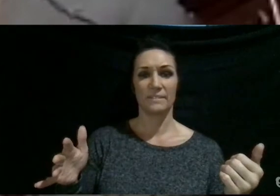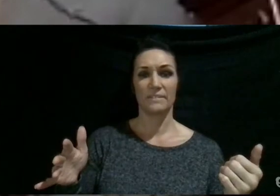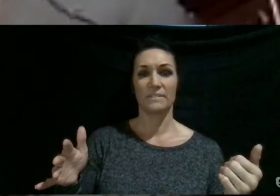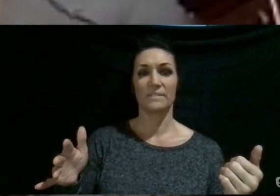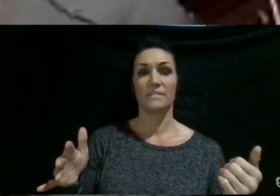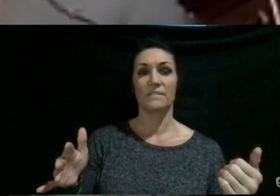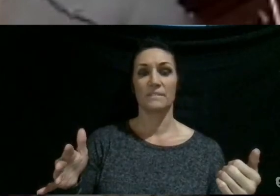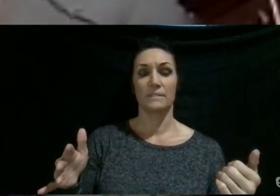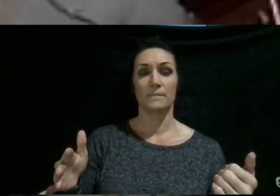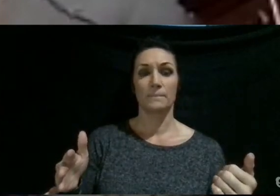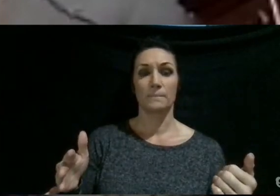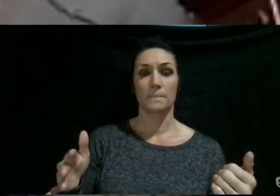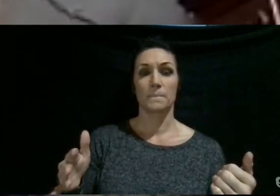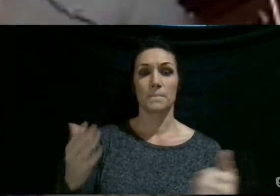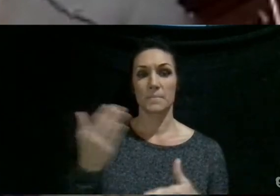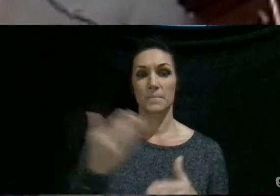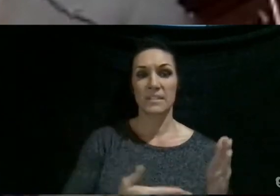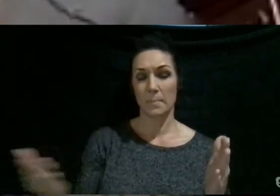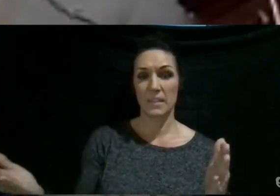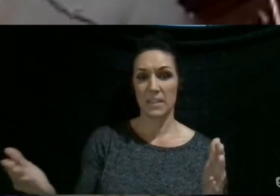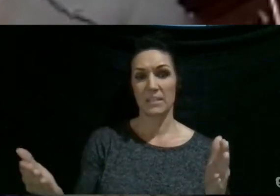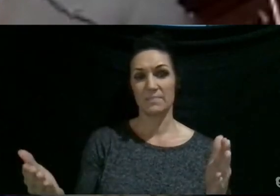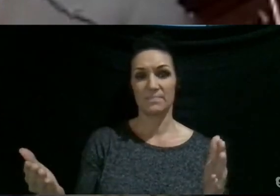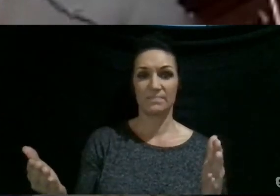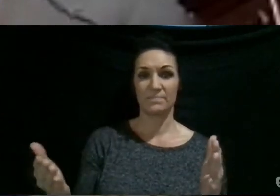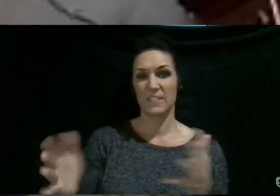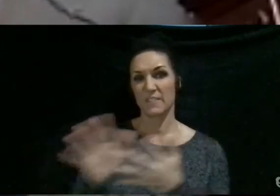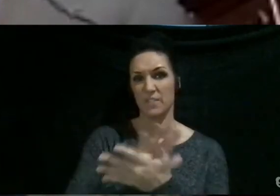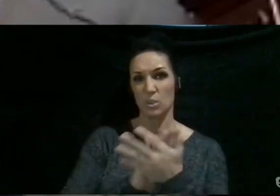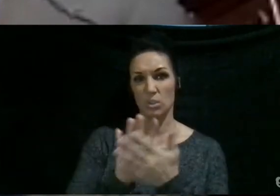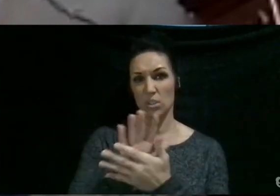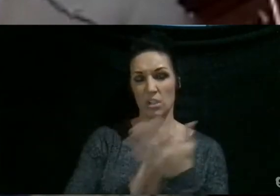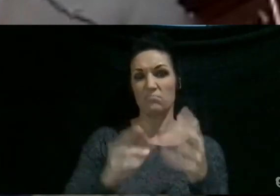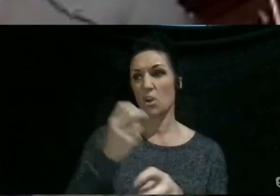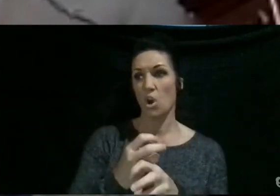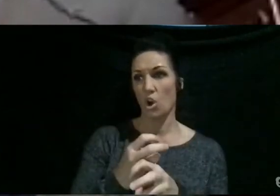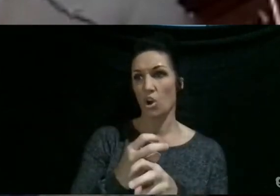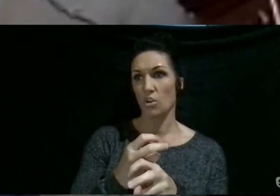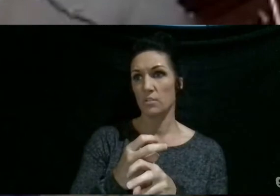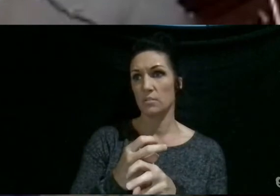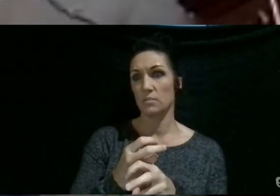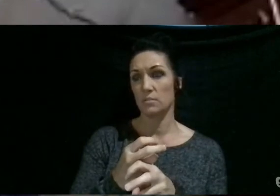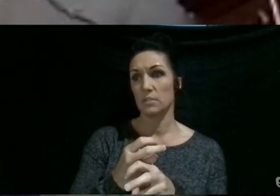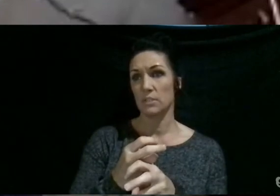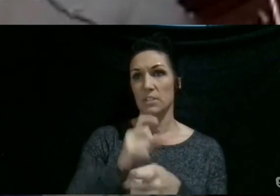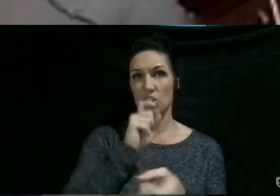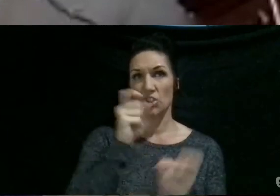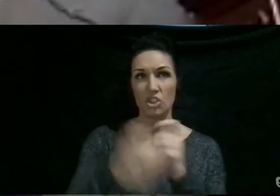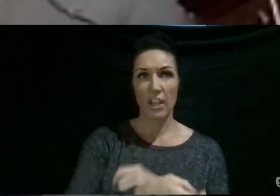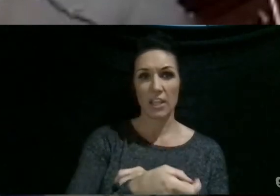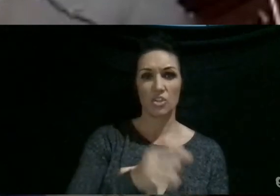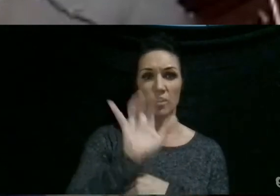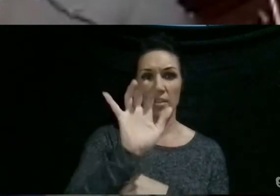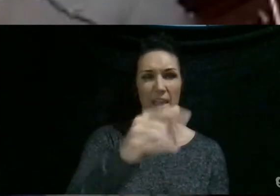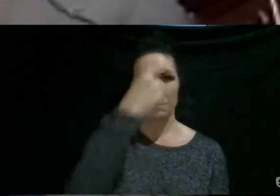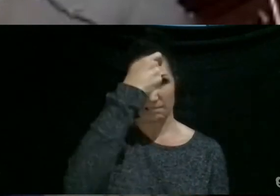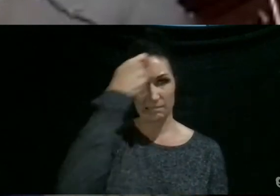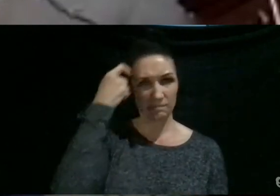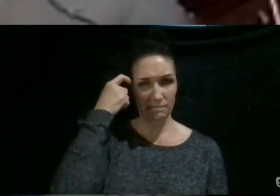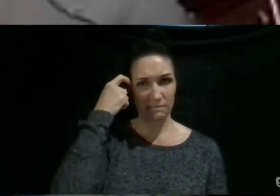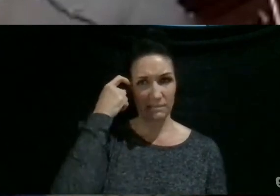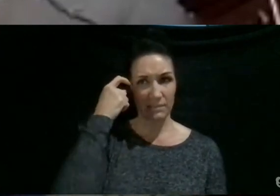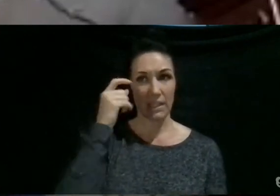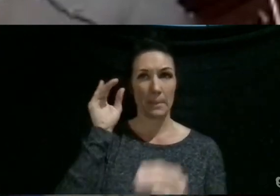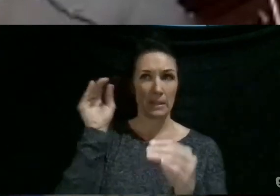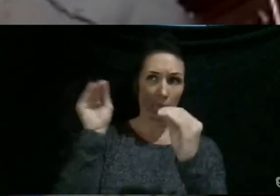a little like weird. It's just kind of hard to get out of that mindset that's been like taught to you and